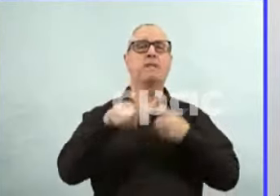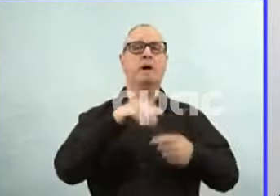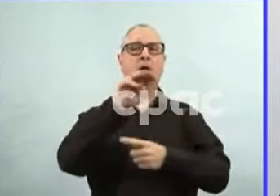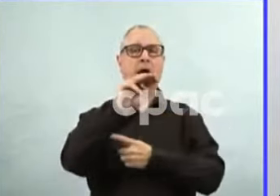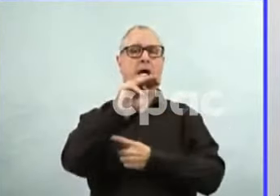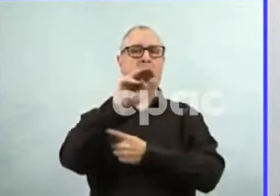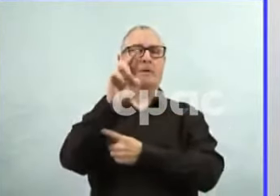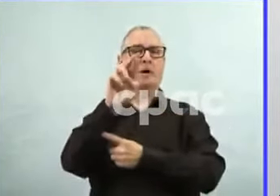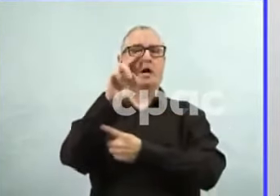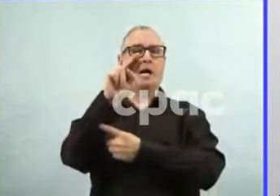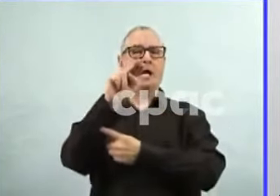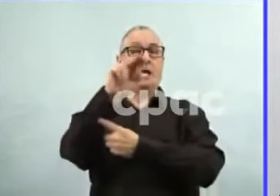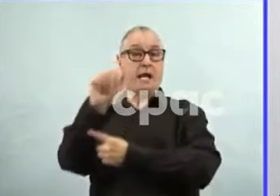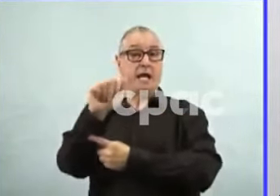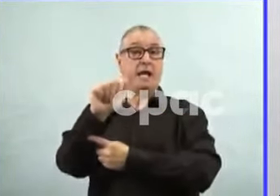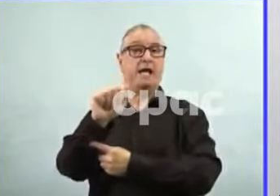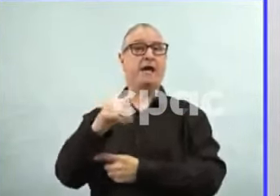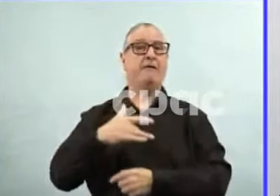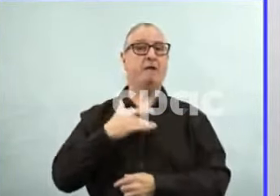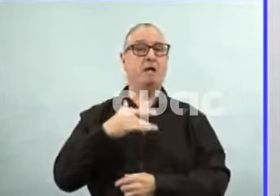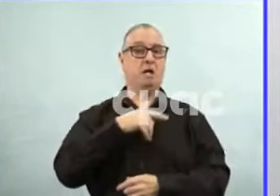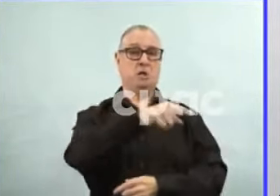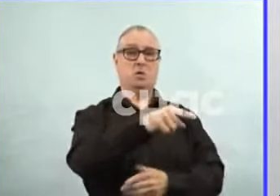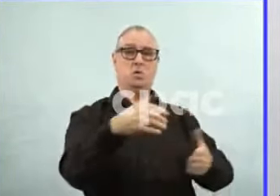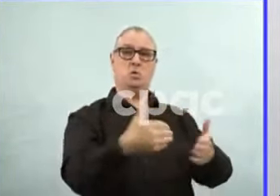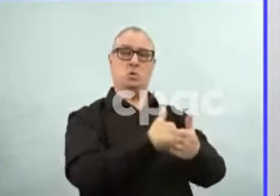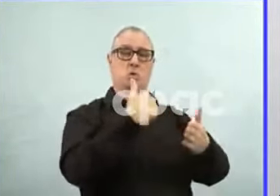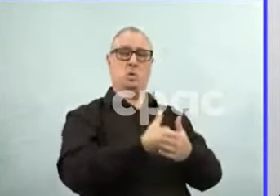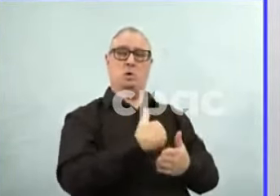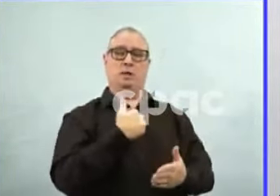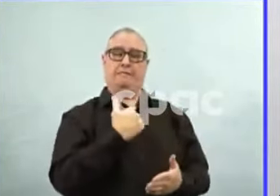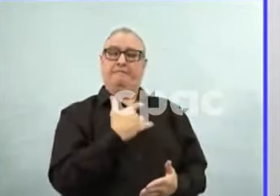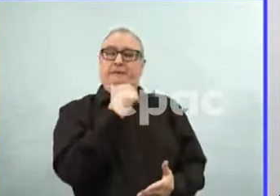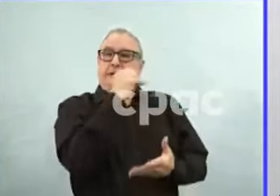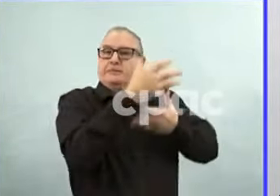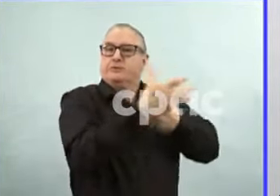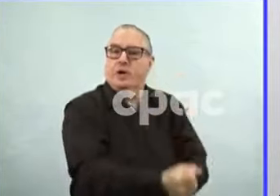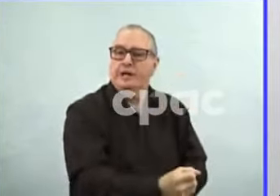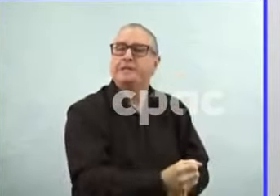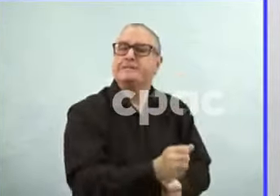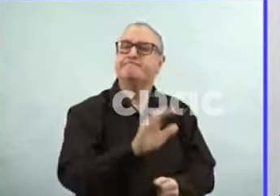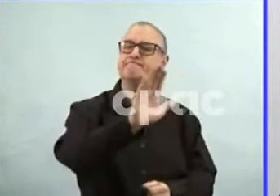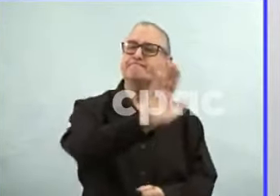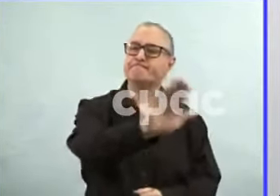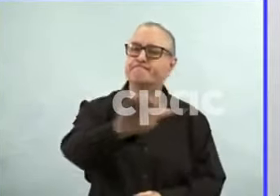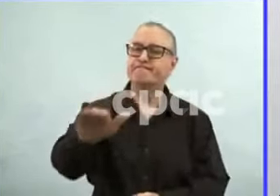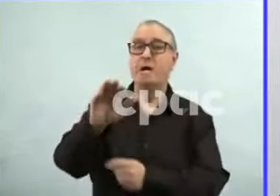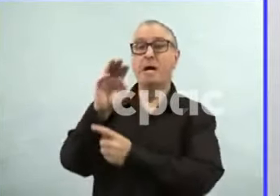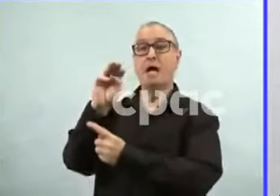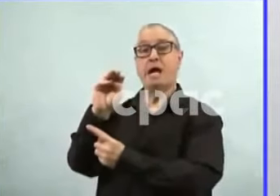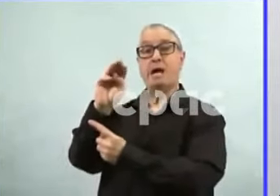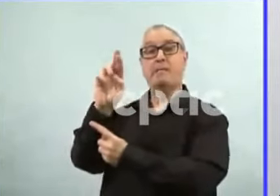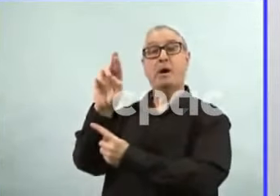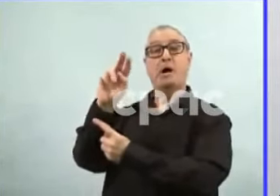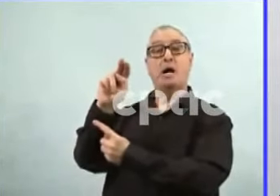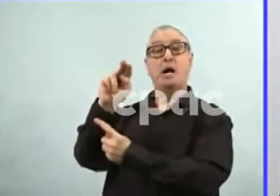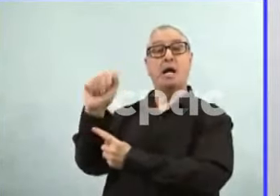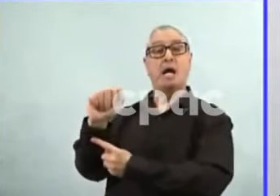a new technology. But mRNA or messenger RNA is found in all living cells.